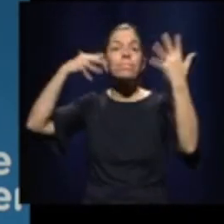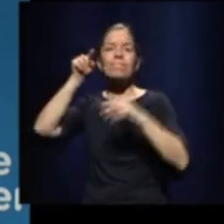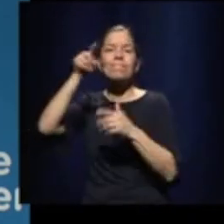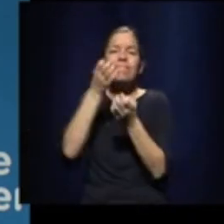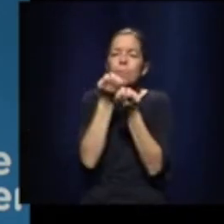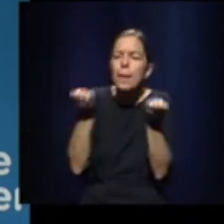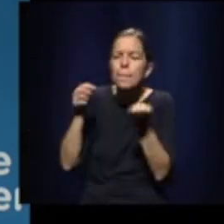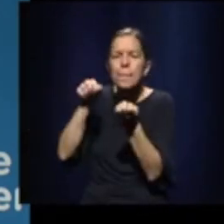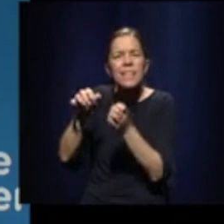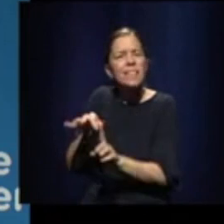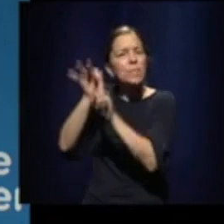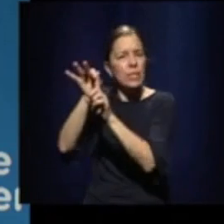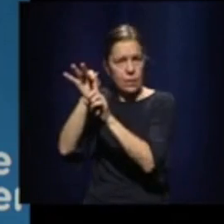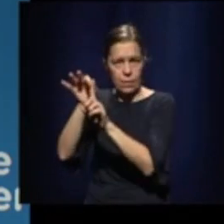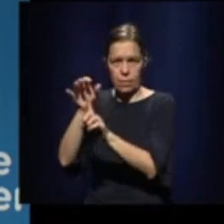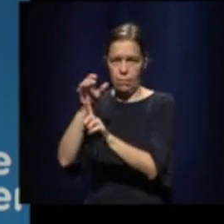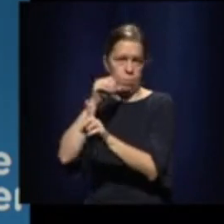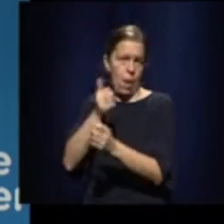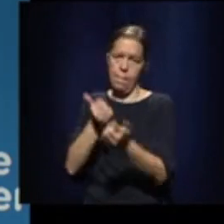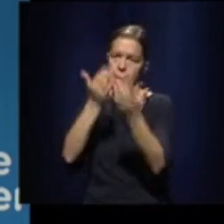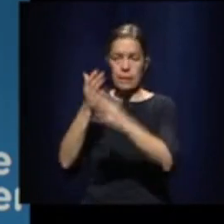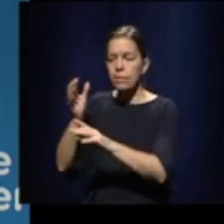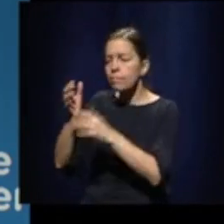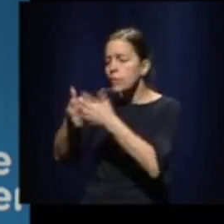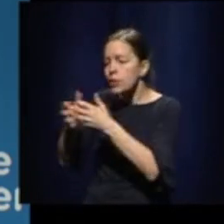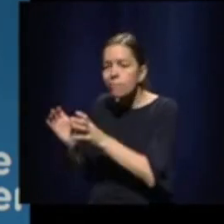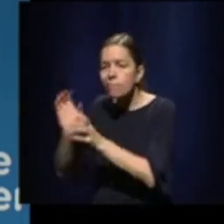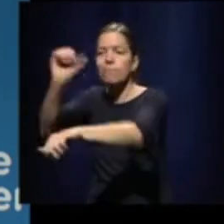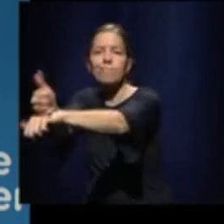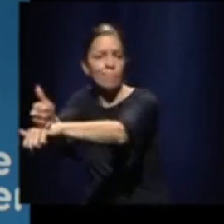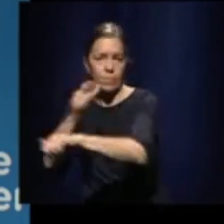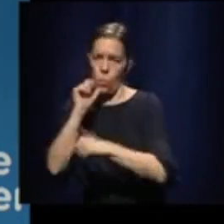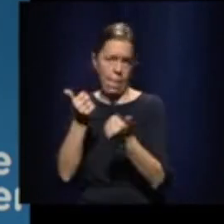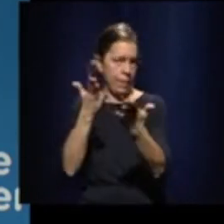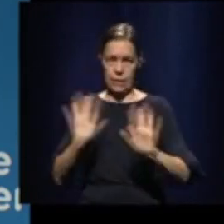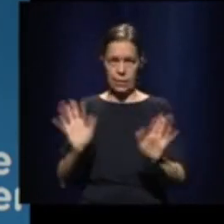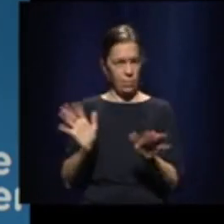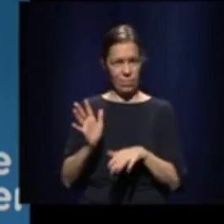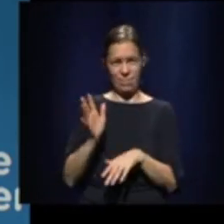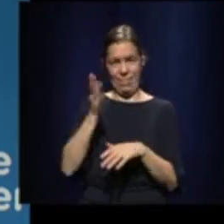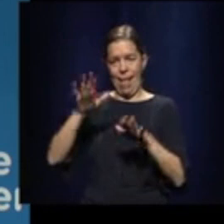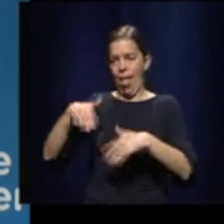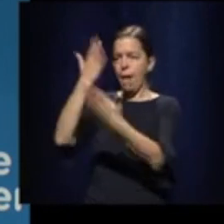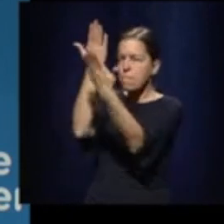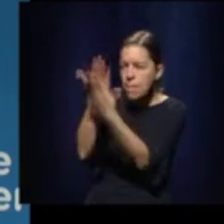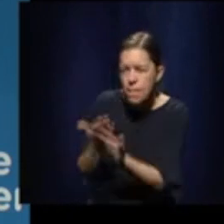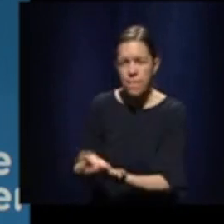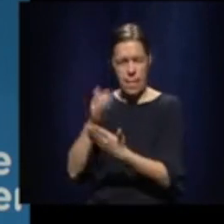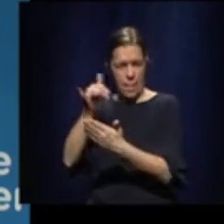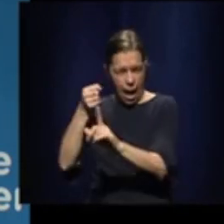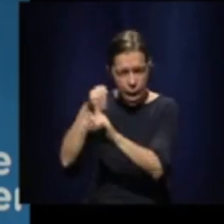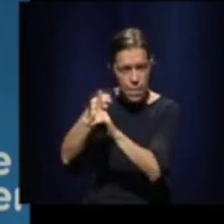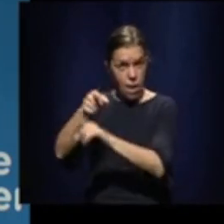because it has not been demonstrated clearly that it's sufficient to limit transmission. The second reason